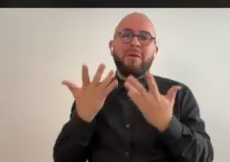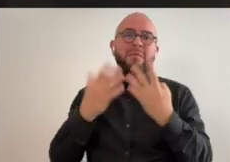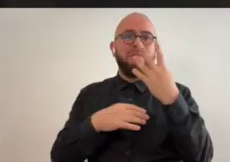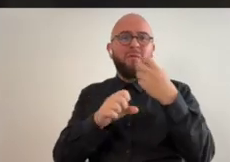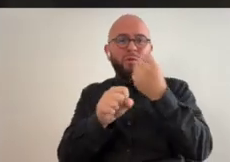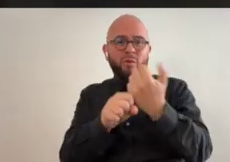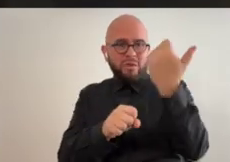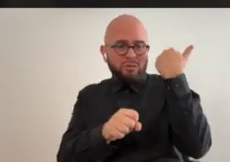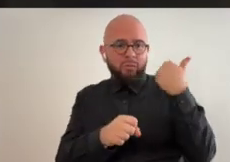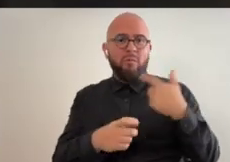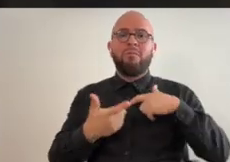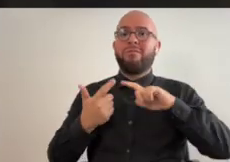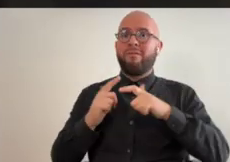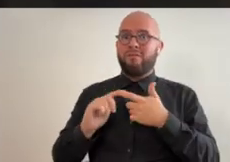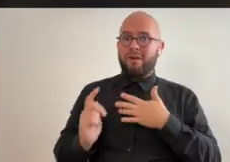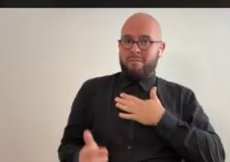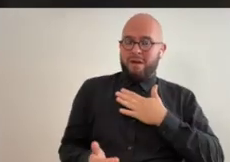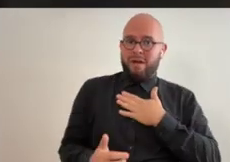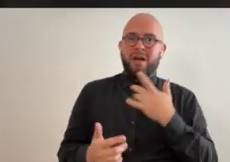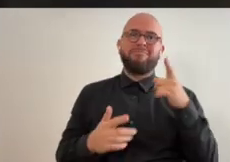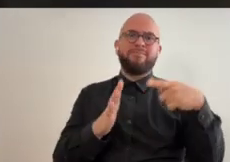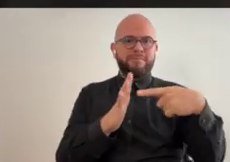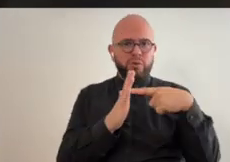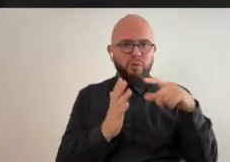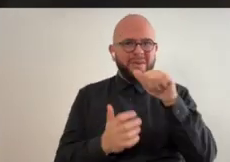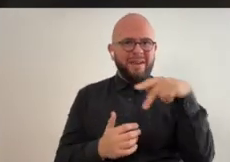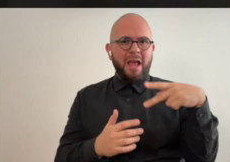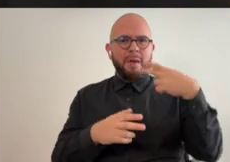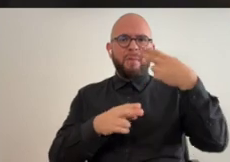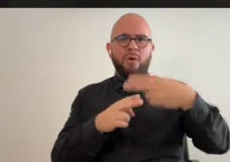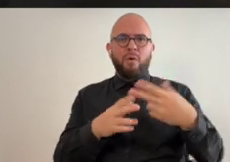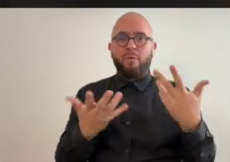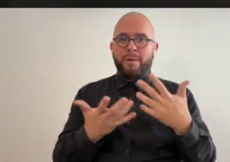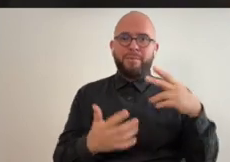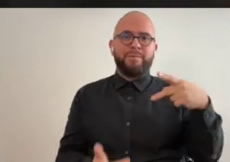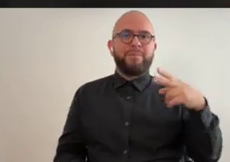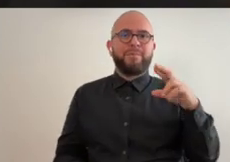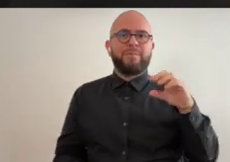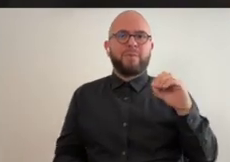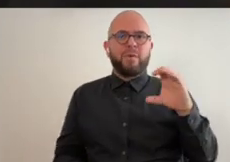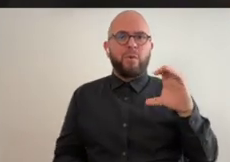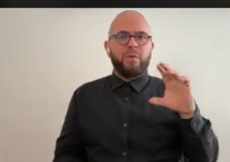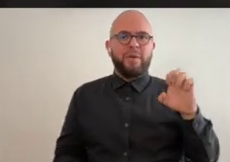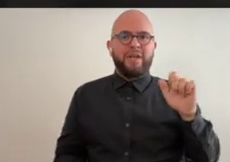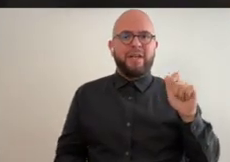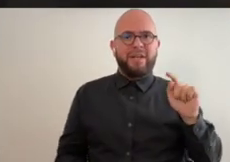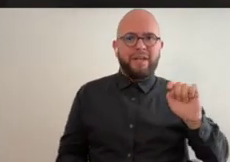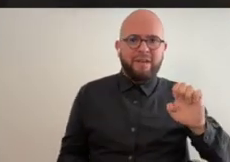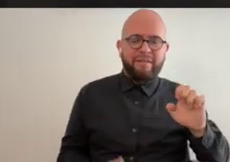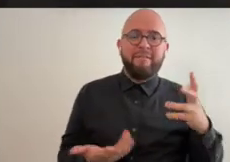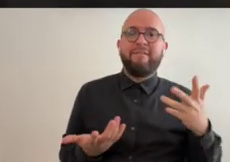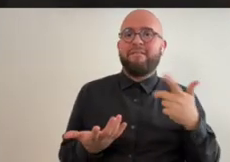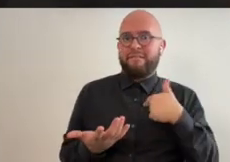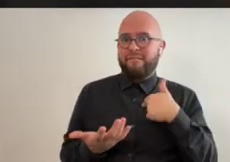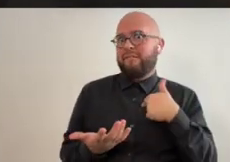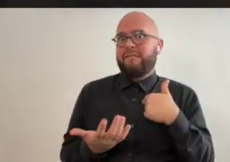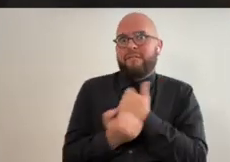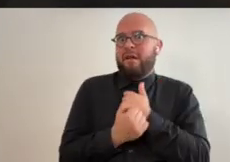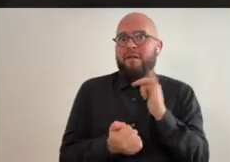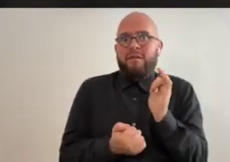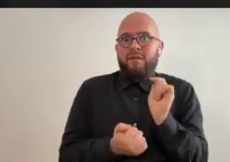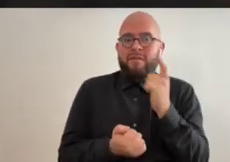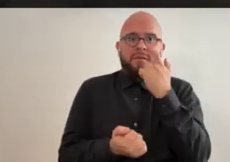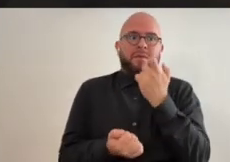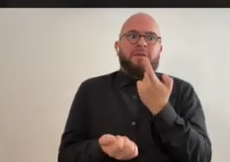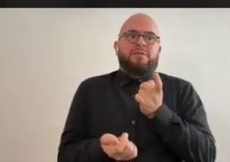had to be before the pandemic so maybe it was about four years ago a friend of mine showed me this app called procreate